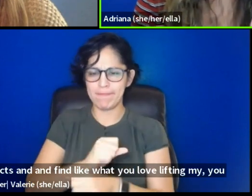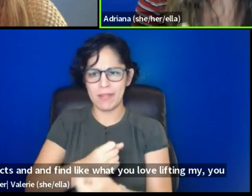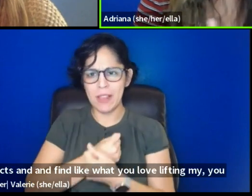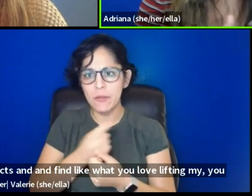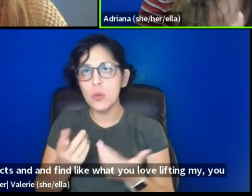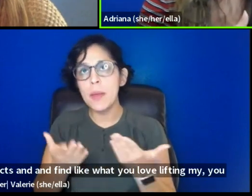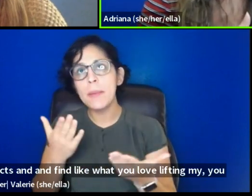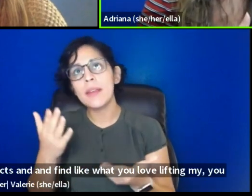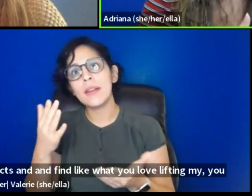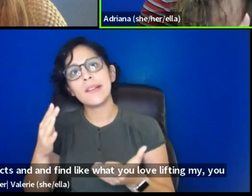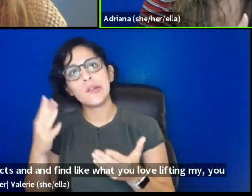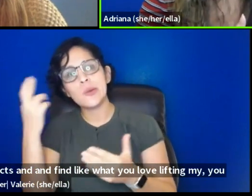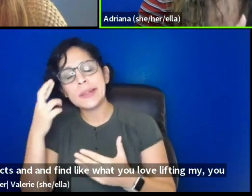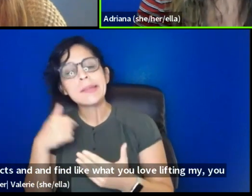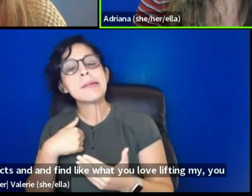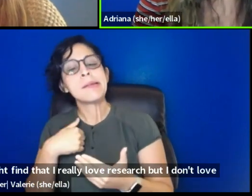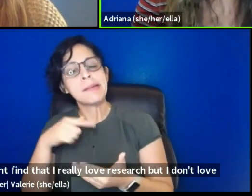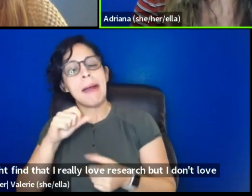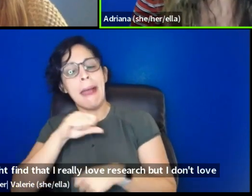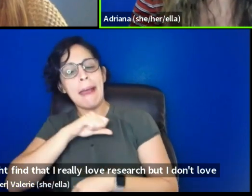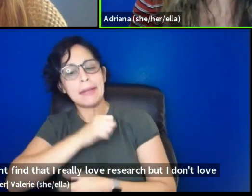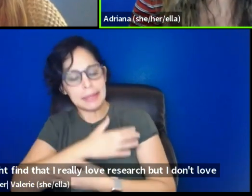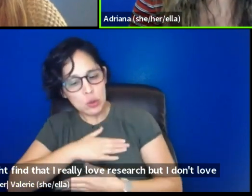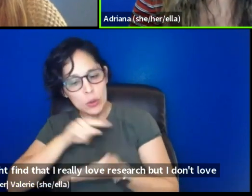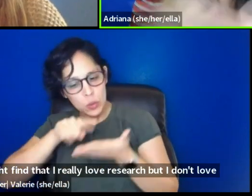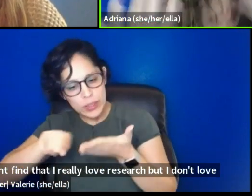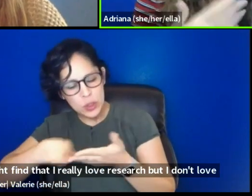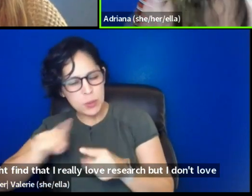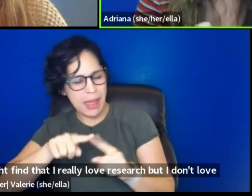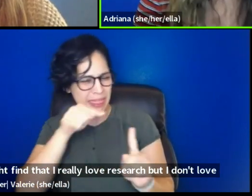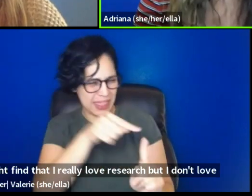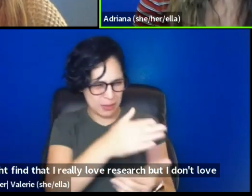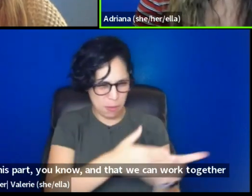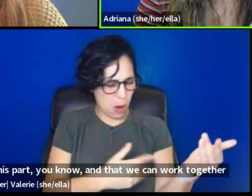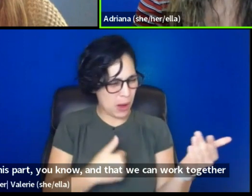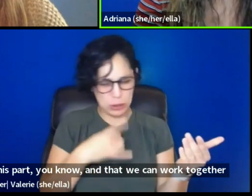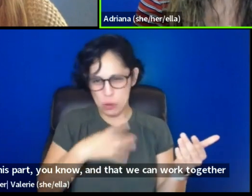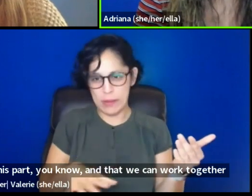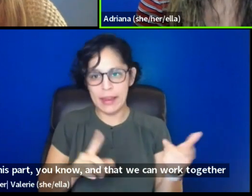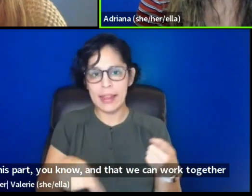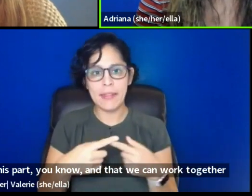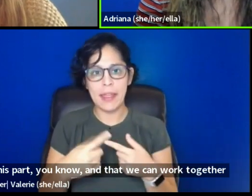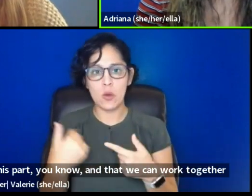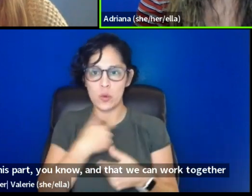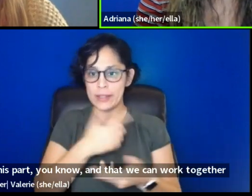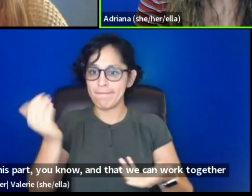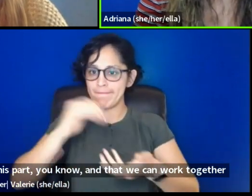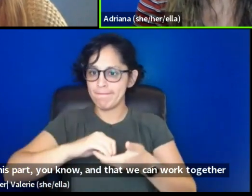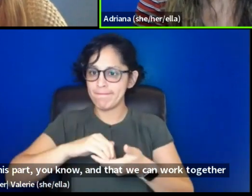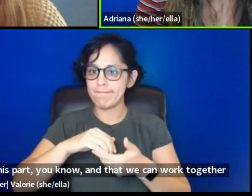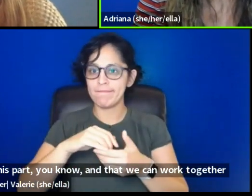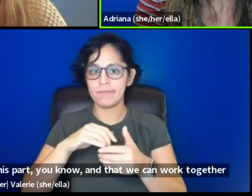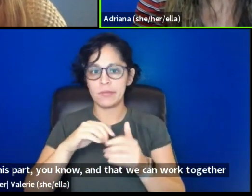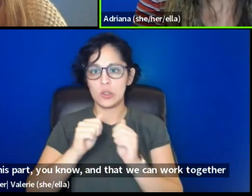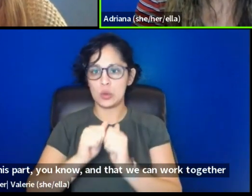research, but I don't love this part, you know, and that we can work together to see, like, how, how we can